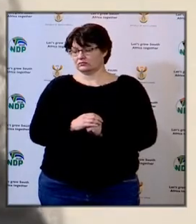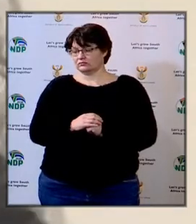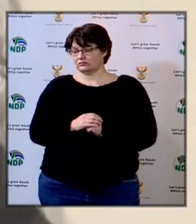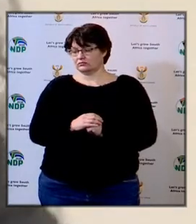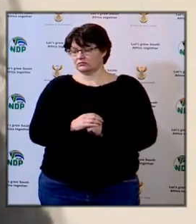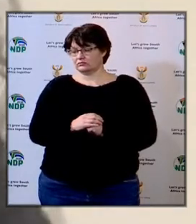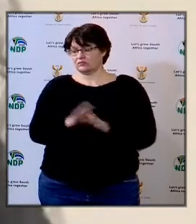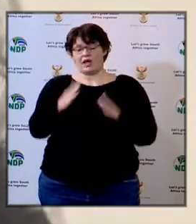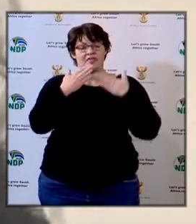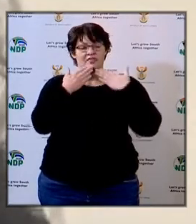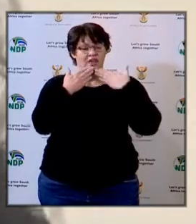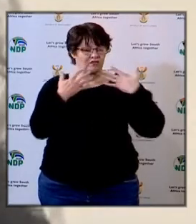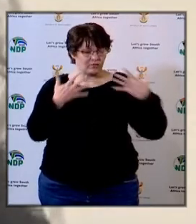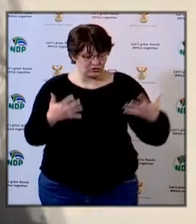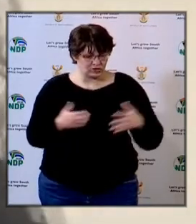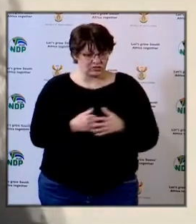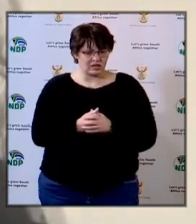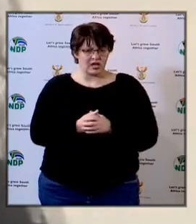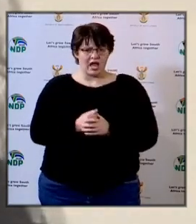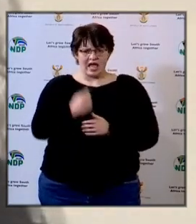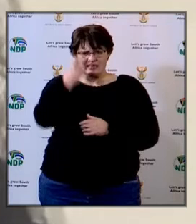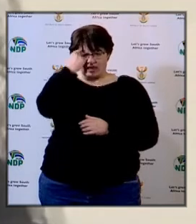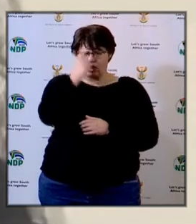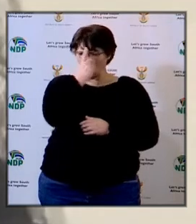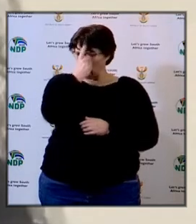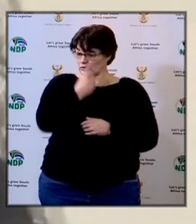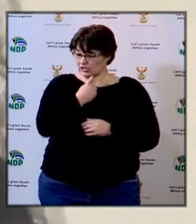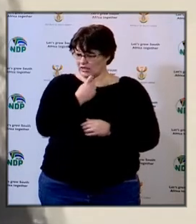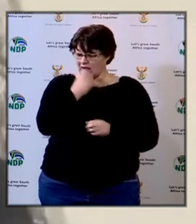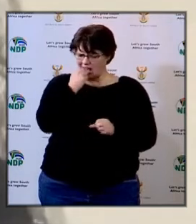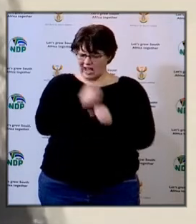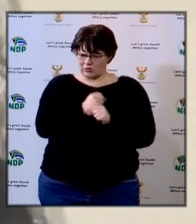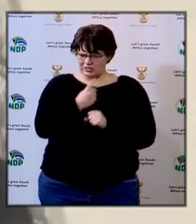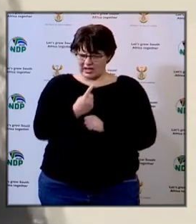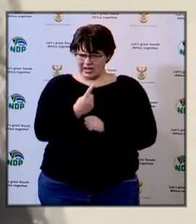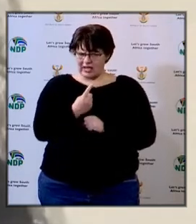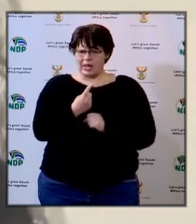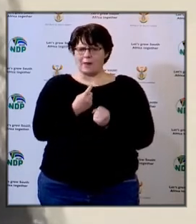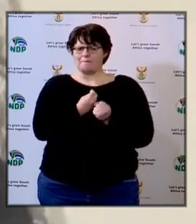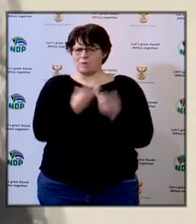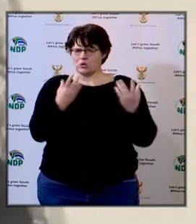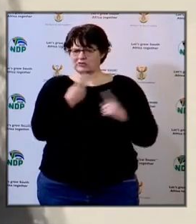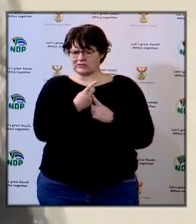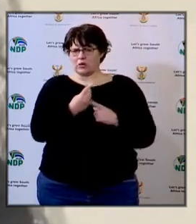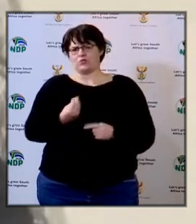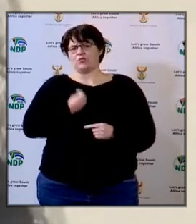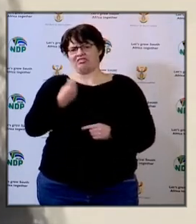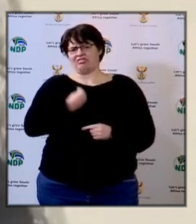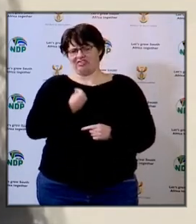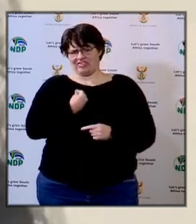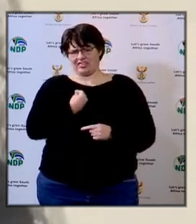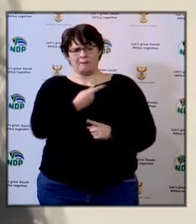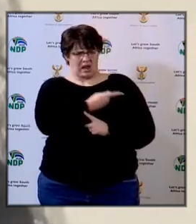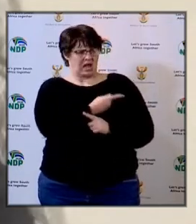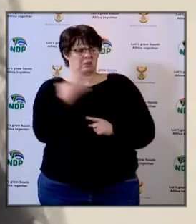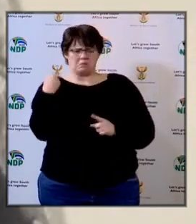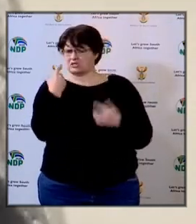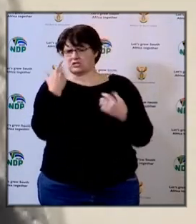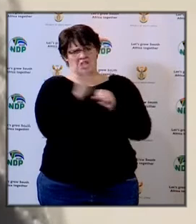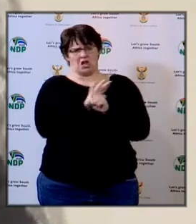it thanks so much I think the question that was raised was mainly about the youth brigade I think the minister covered